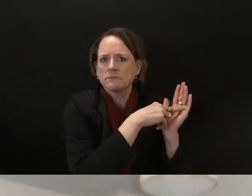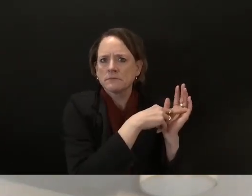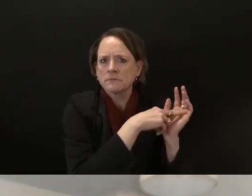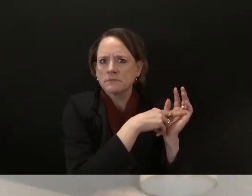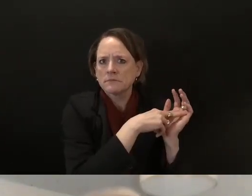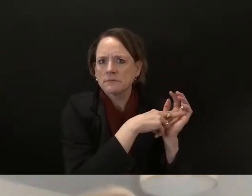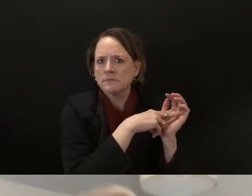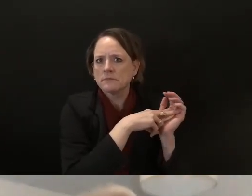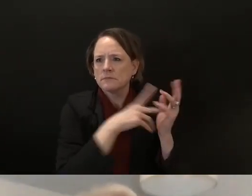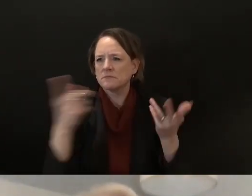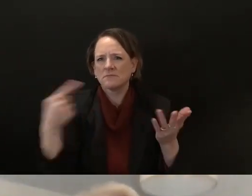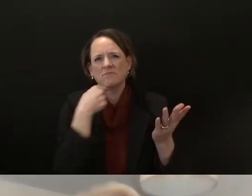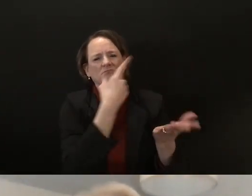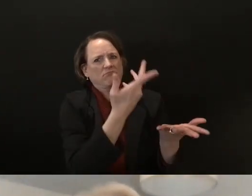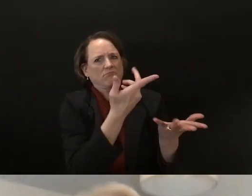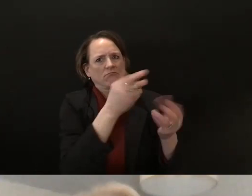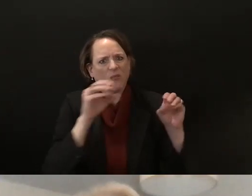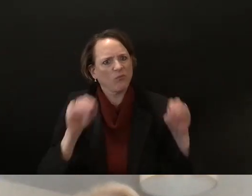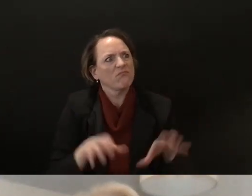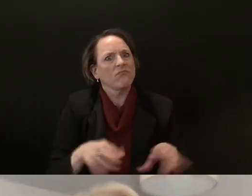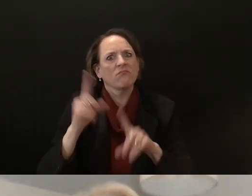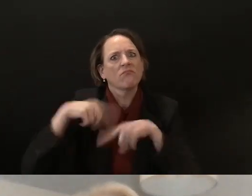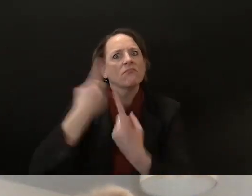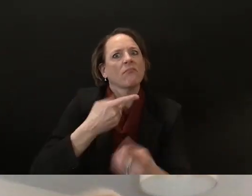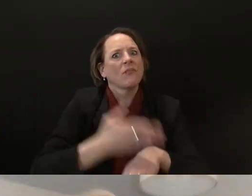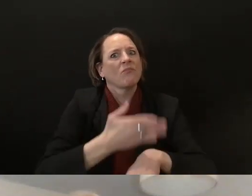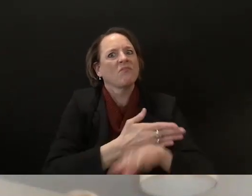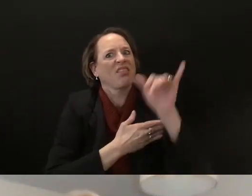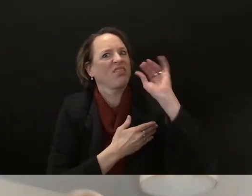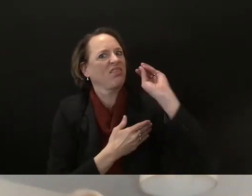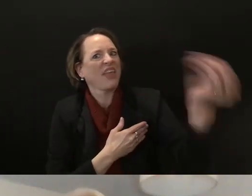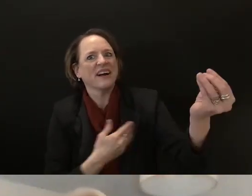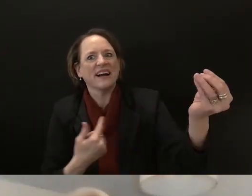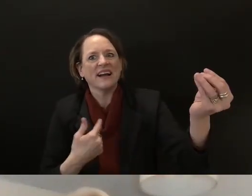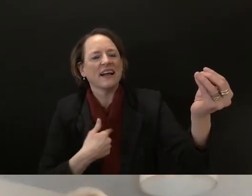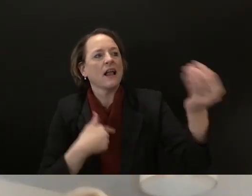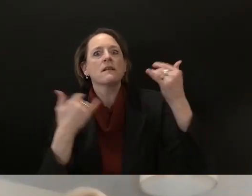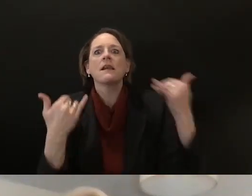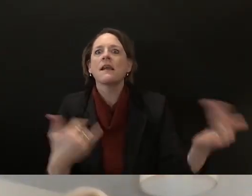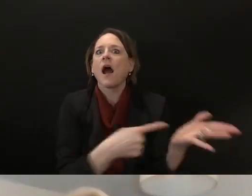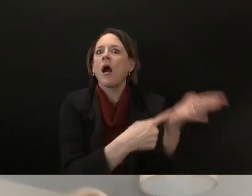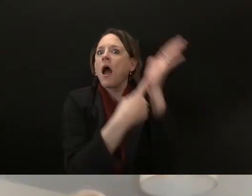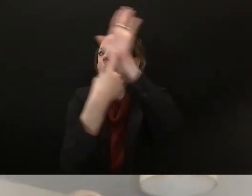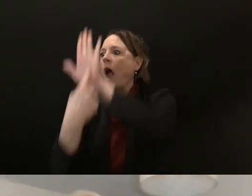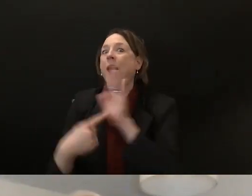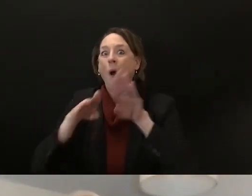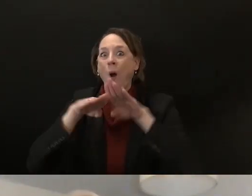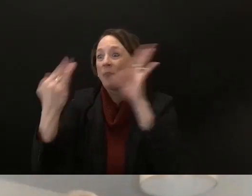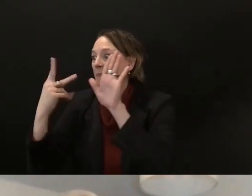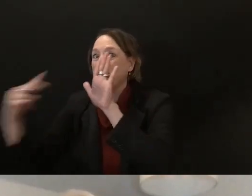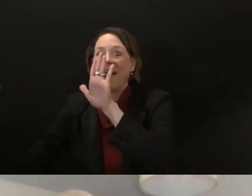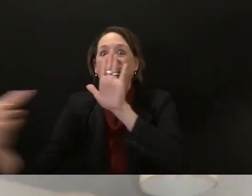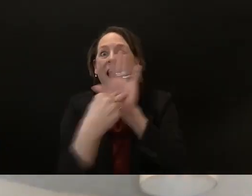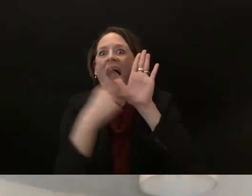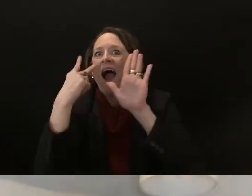to maybe that changes now that the public knows their game um and that this is their their bread and butter hustle uh but the